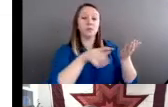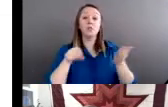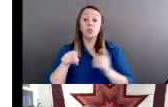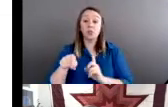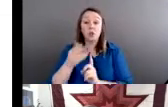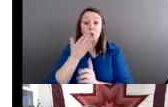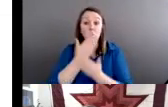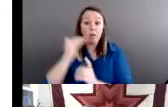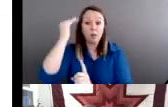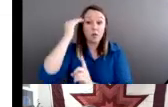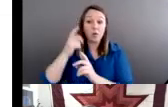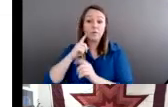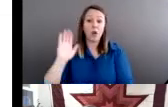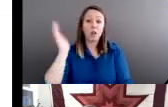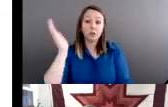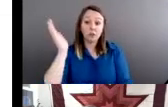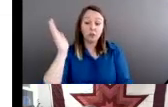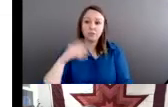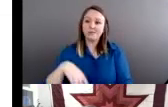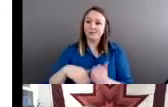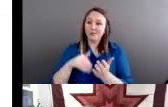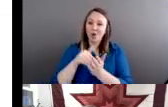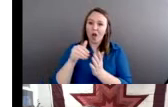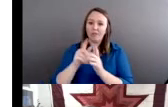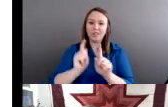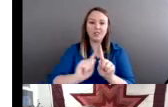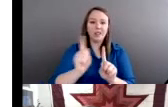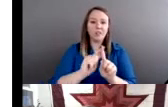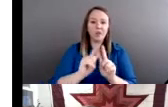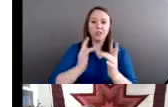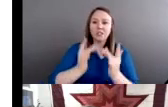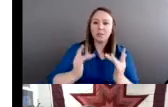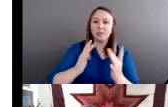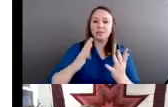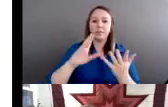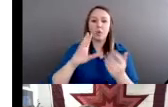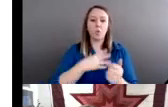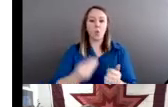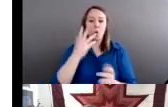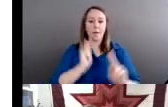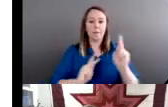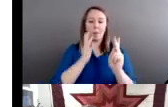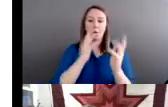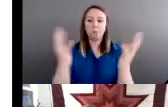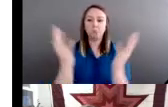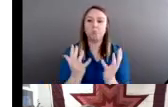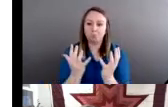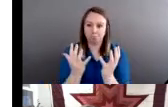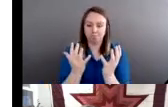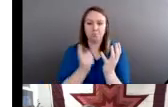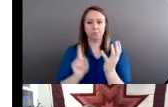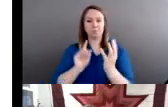would attract different sympathetic white folks to come and hear her speak so she would often bill herself